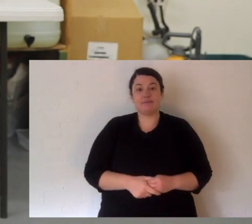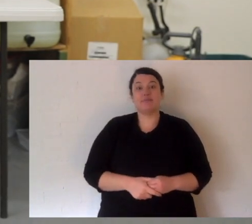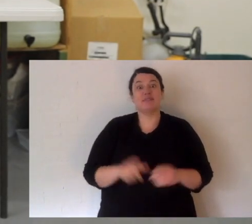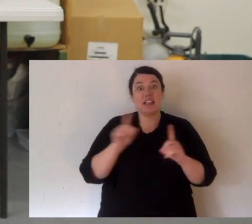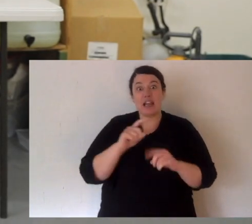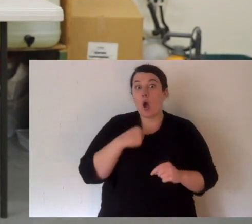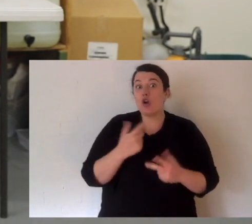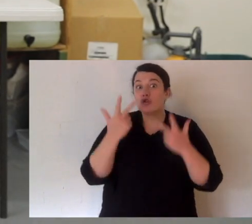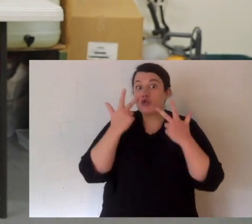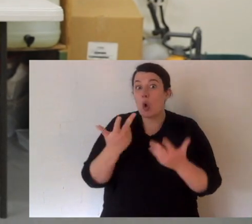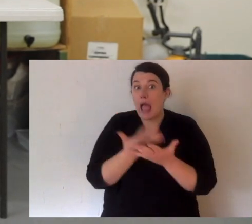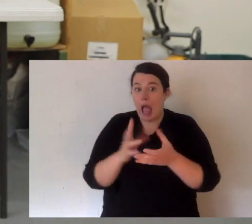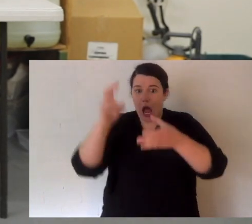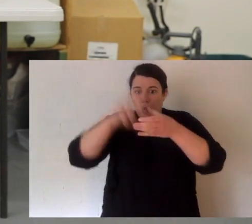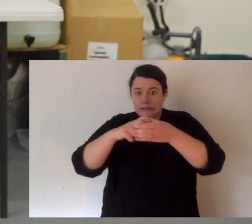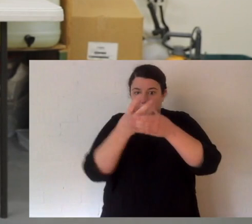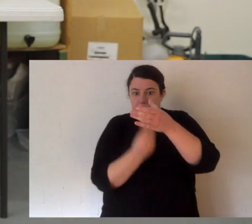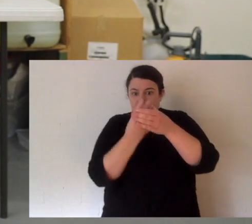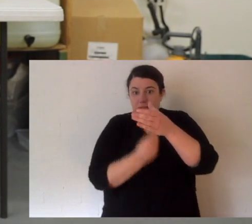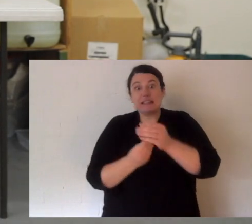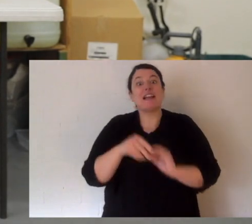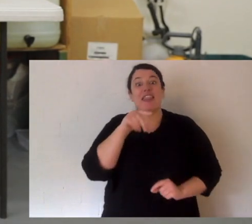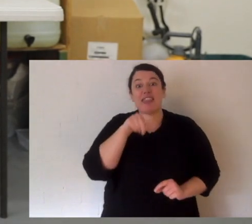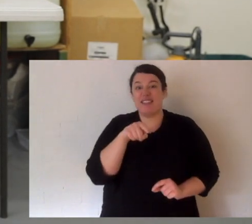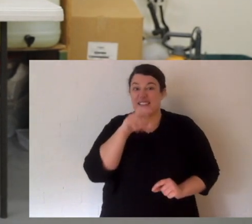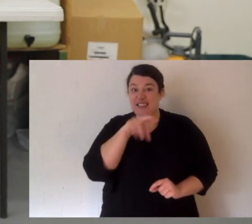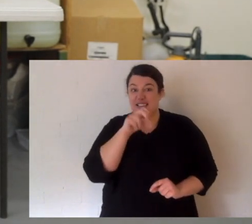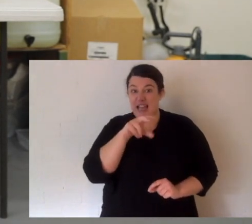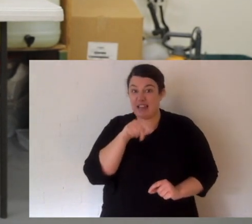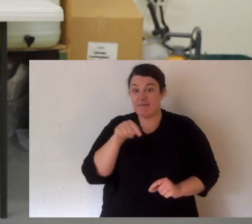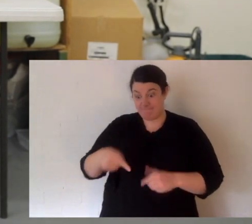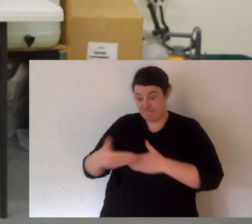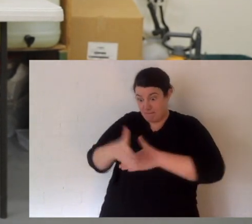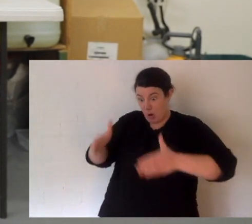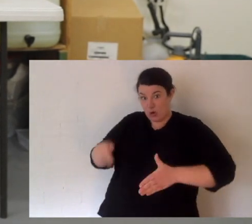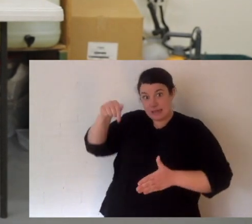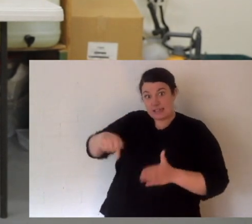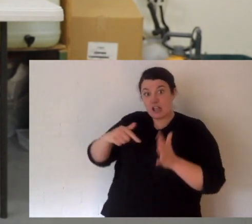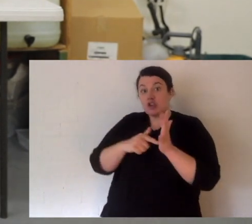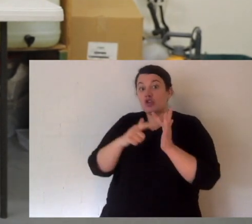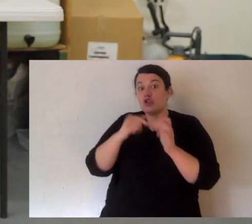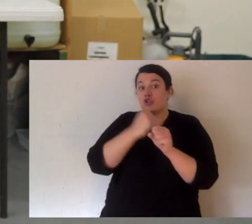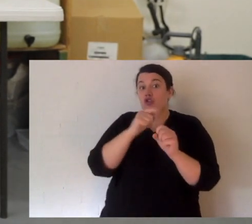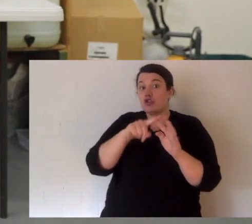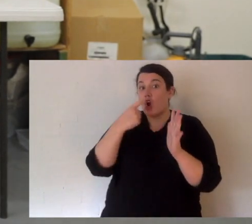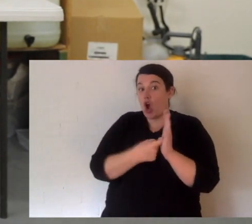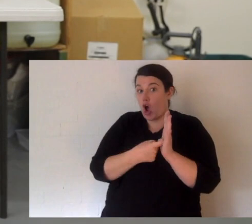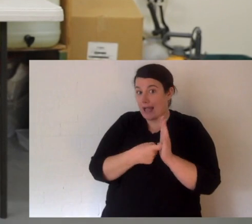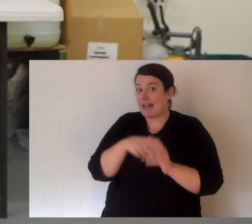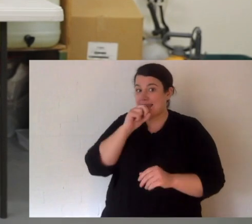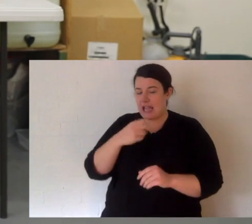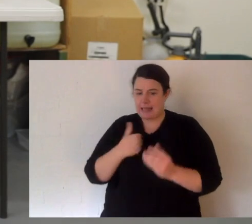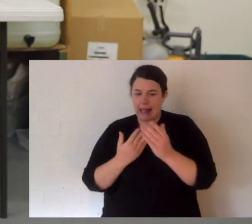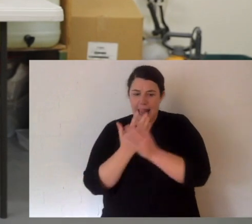which is to get their head to gently bite on to this vial. Now this is like a small glass. And over the top